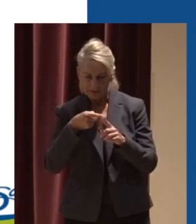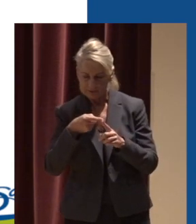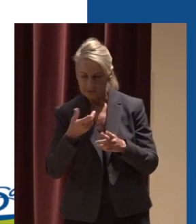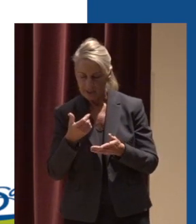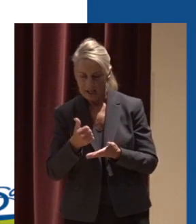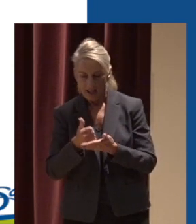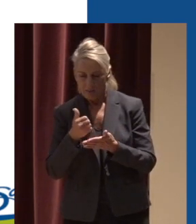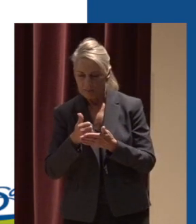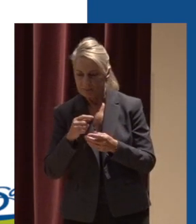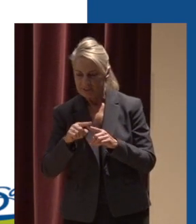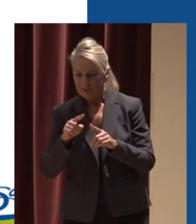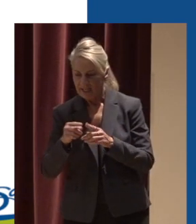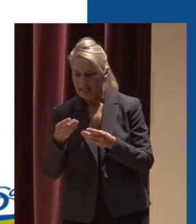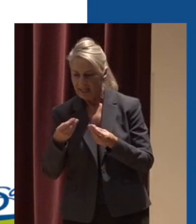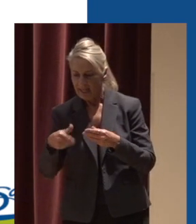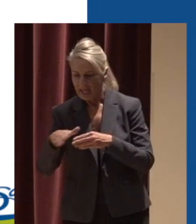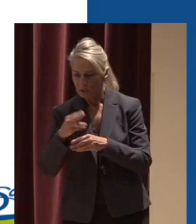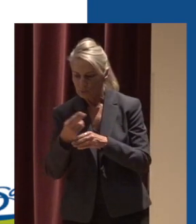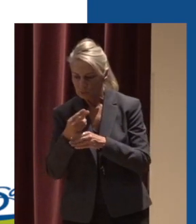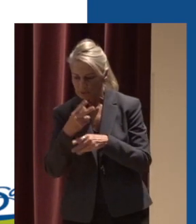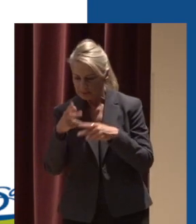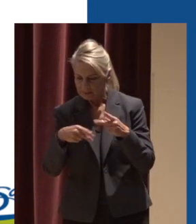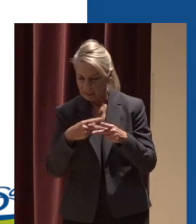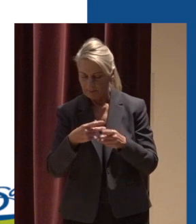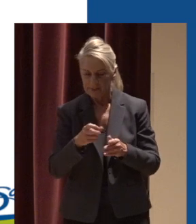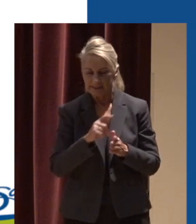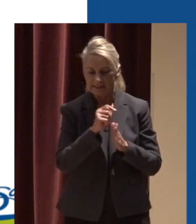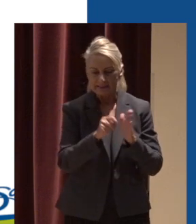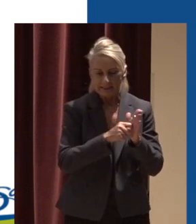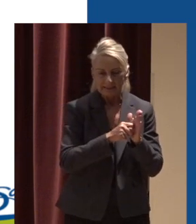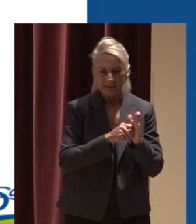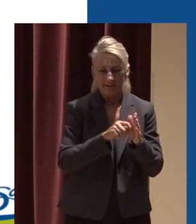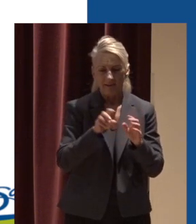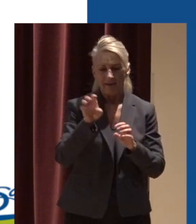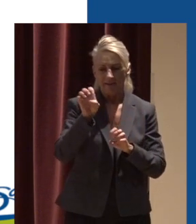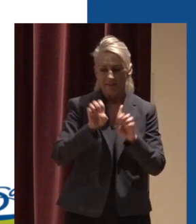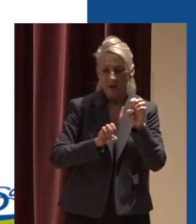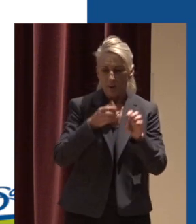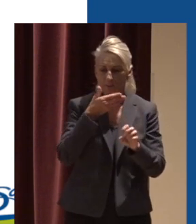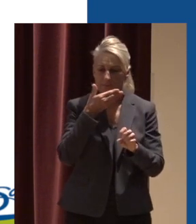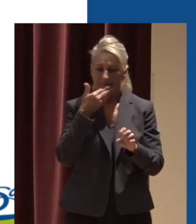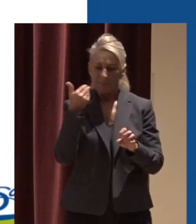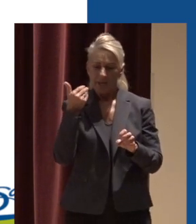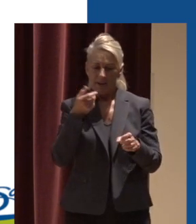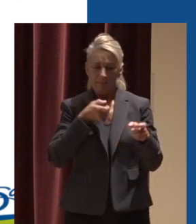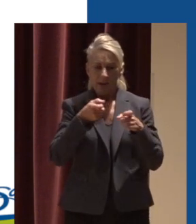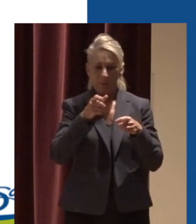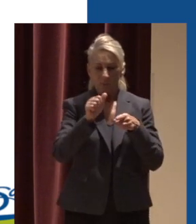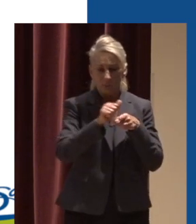land use types geography season evaluate the effectiveness of best management practices